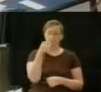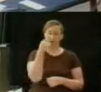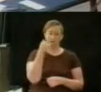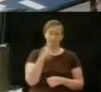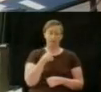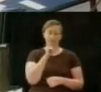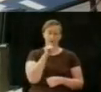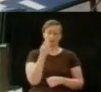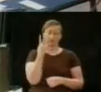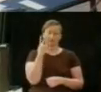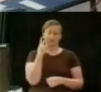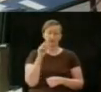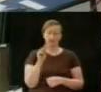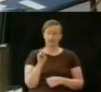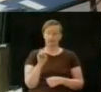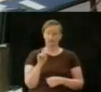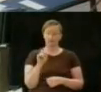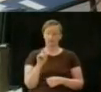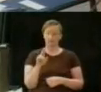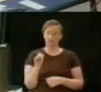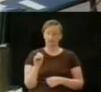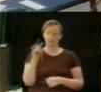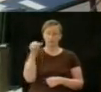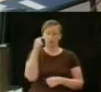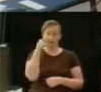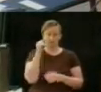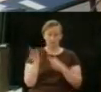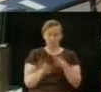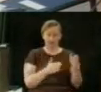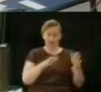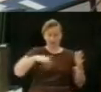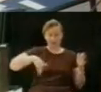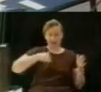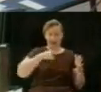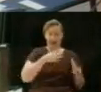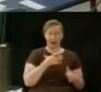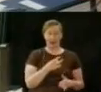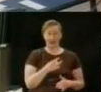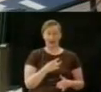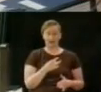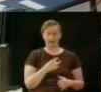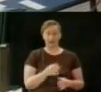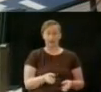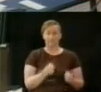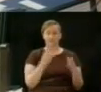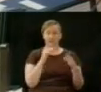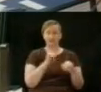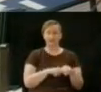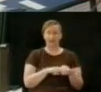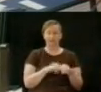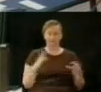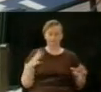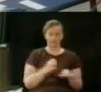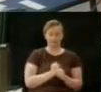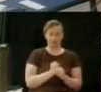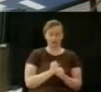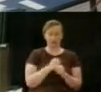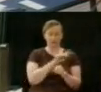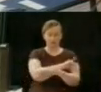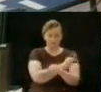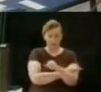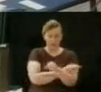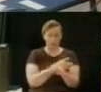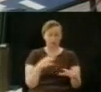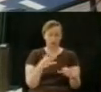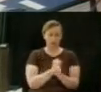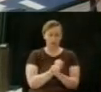Commissioner Lambert, I just want to say I'm very skeptical of metro government. I haven't seen a metro government plan